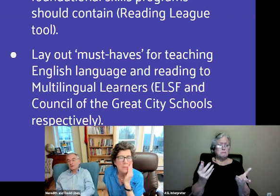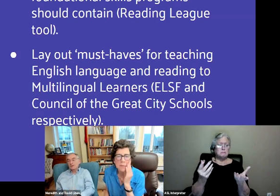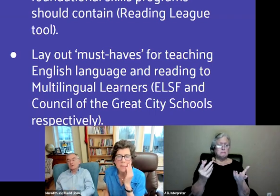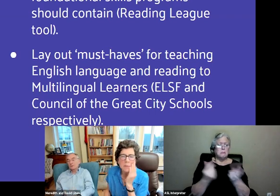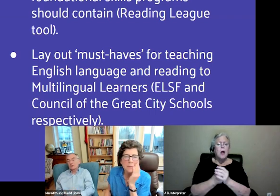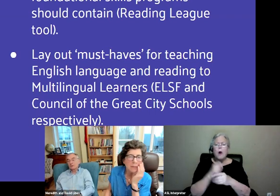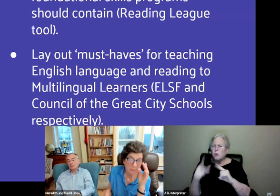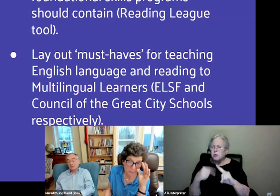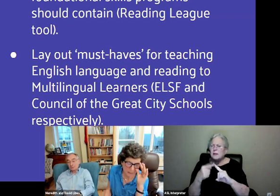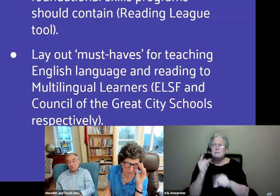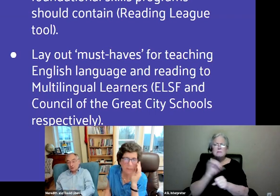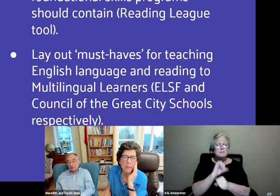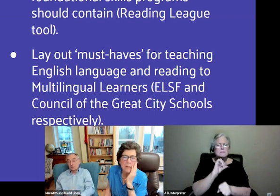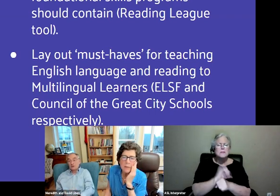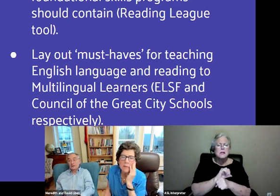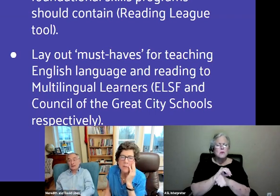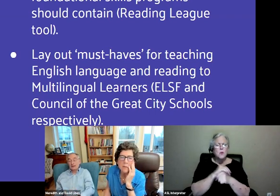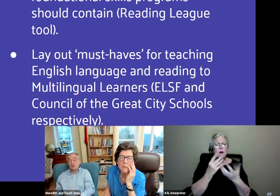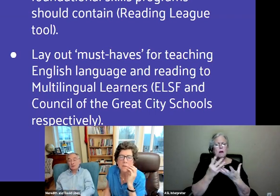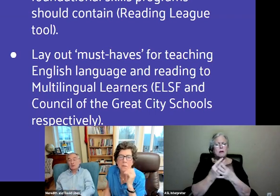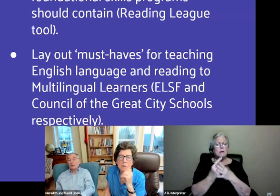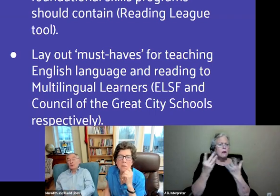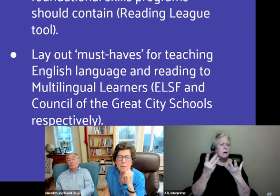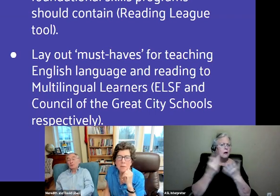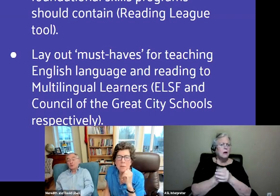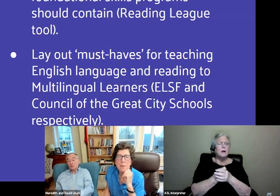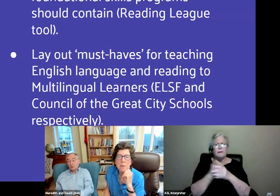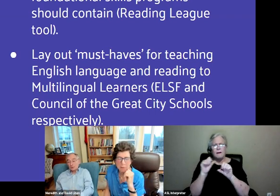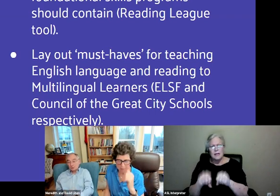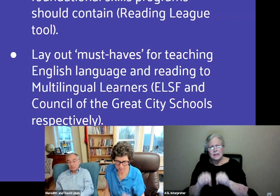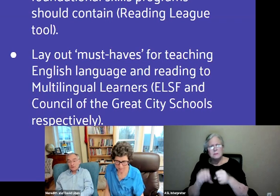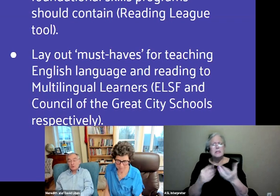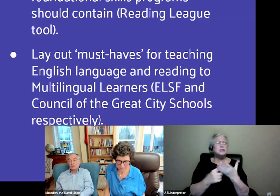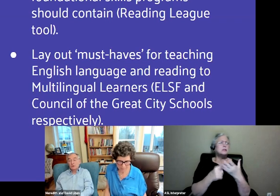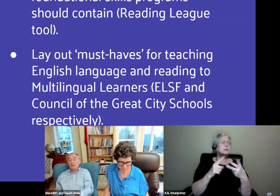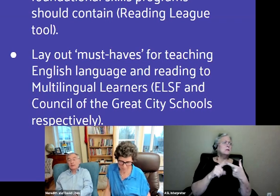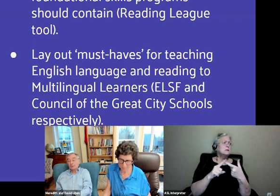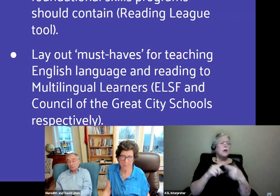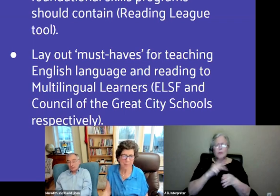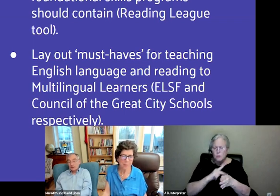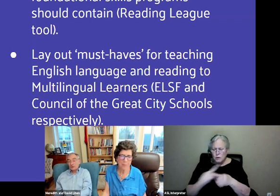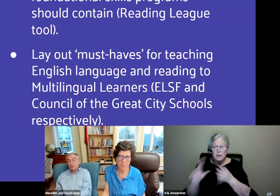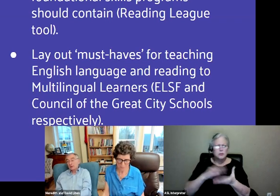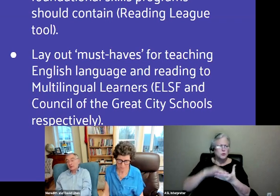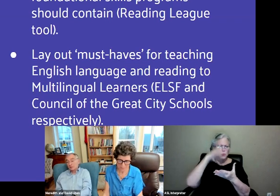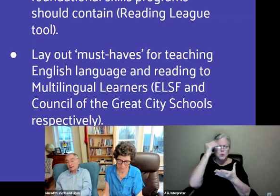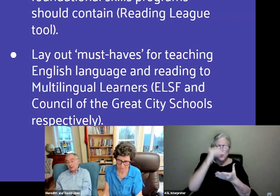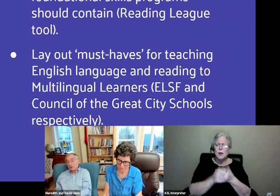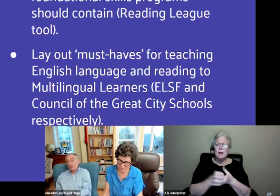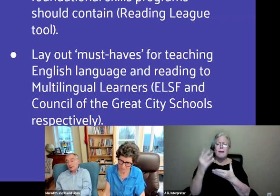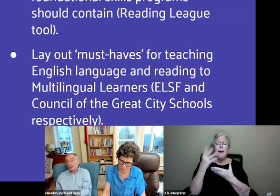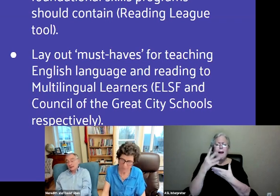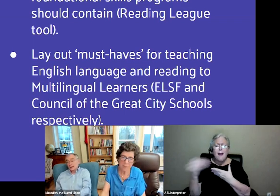it work in terms of the procedures for the adaptation, the procedures for the professional learning, and the procedures for the